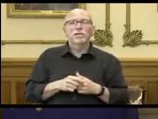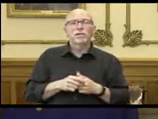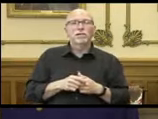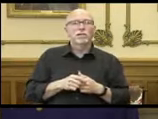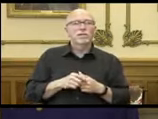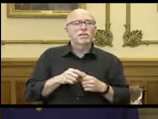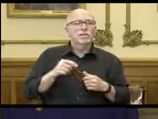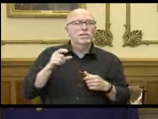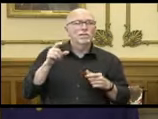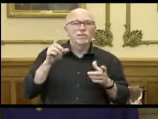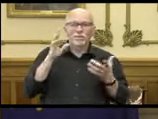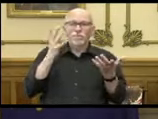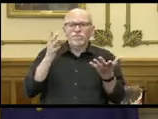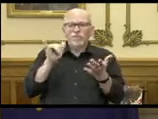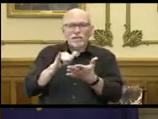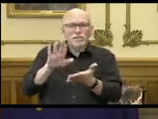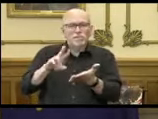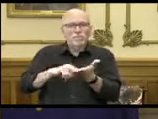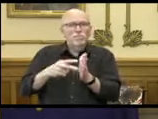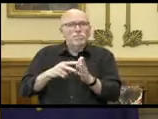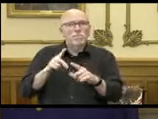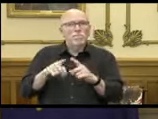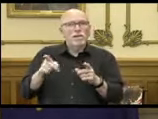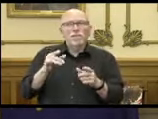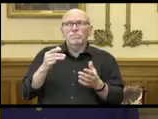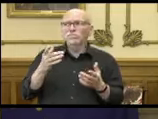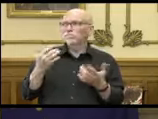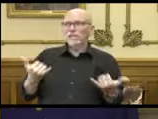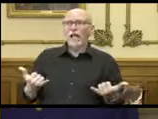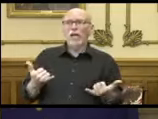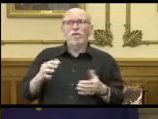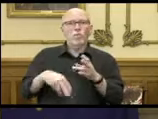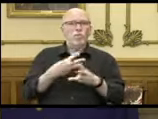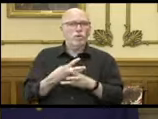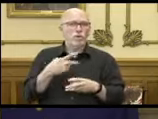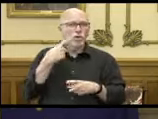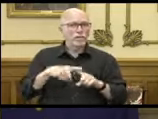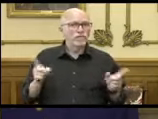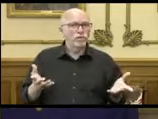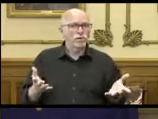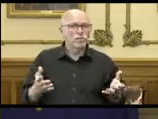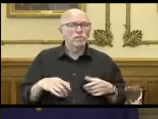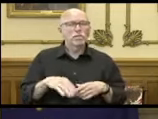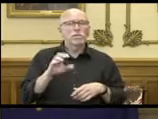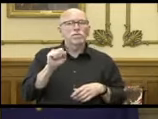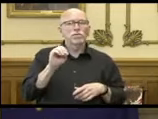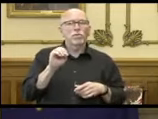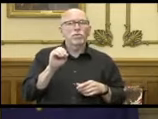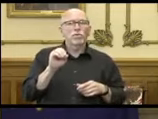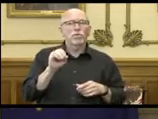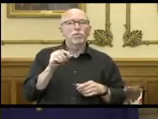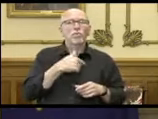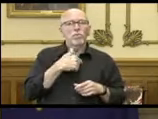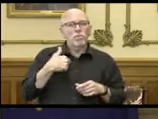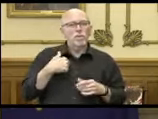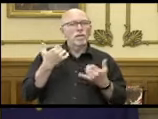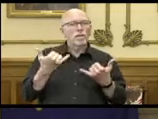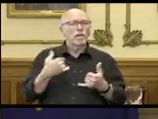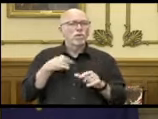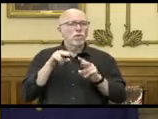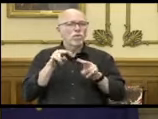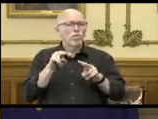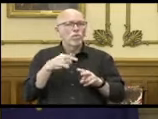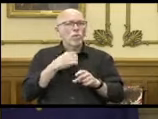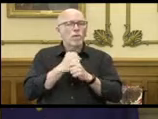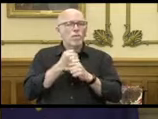moths to a flame. That's just not the world that we live in right now. And so we're looking at making